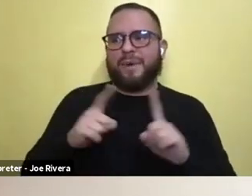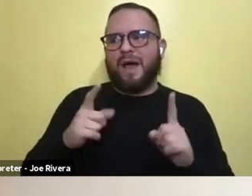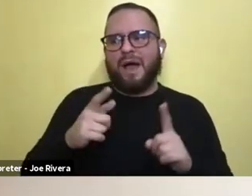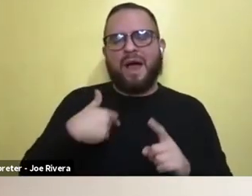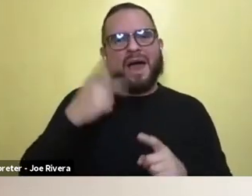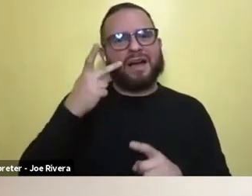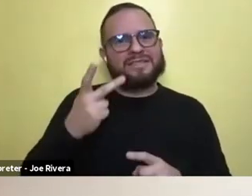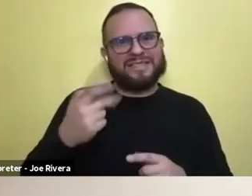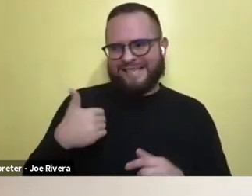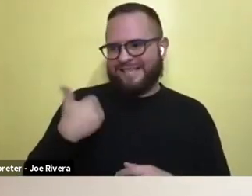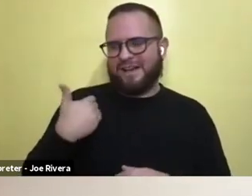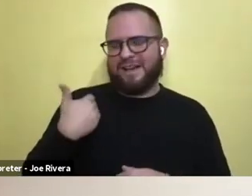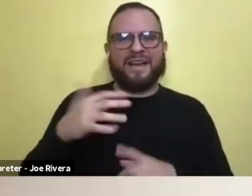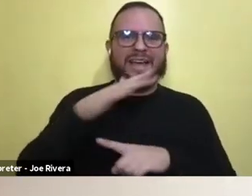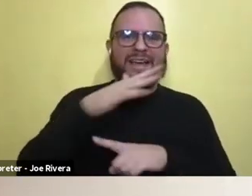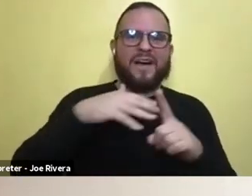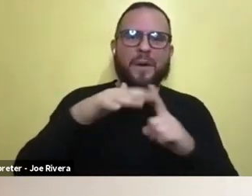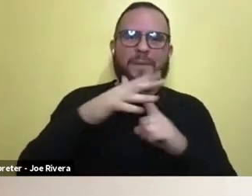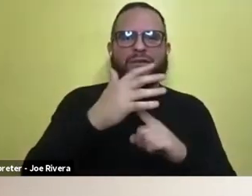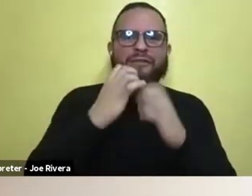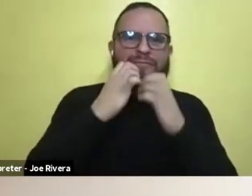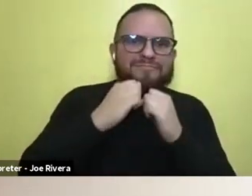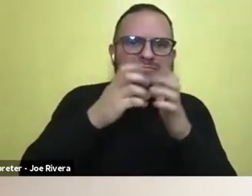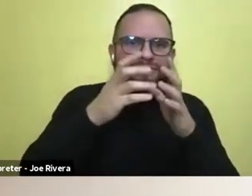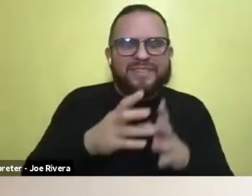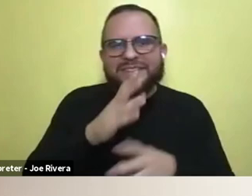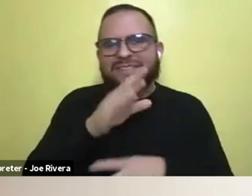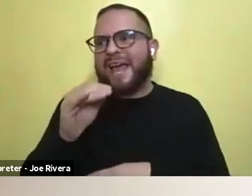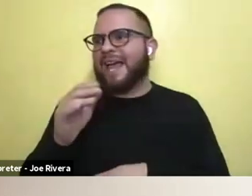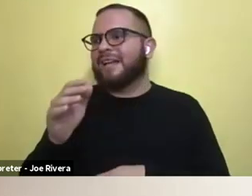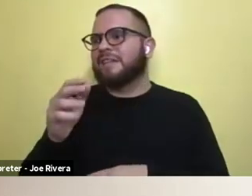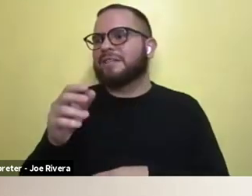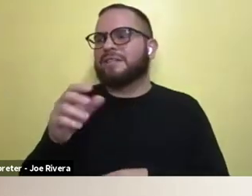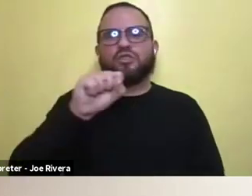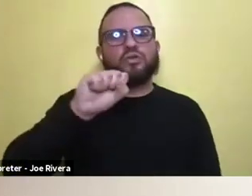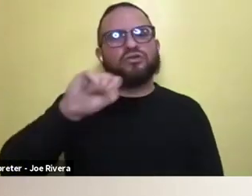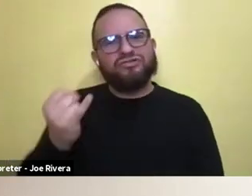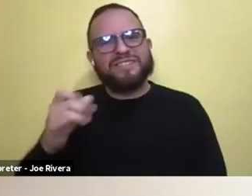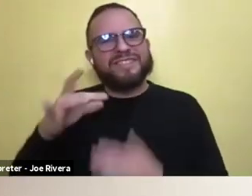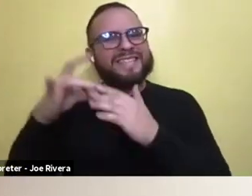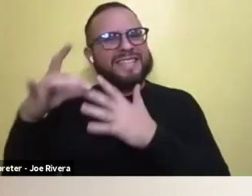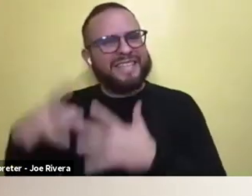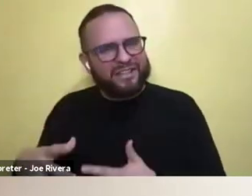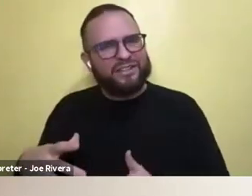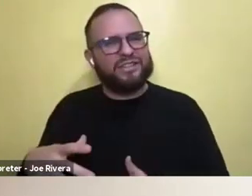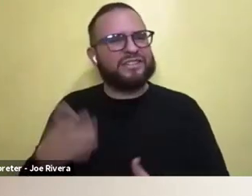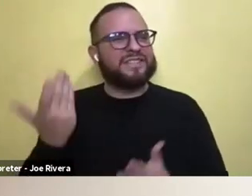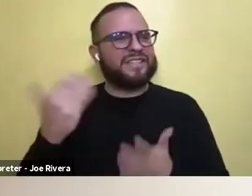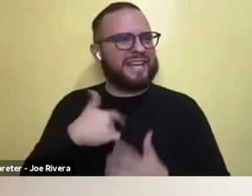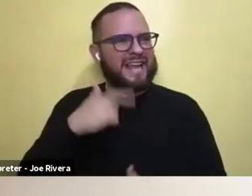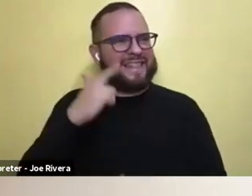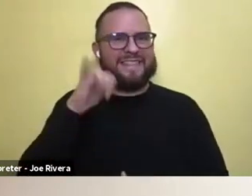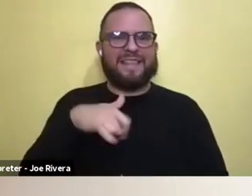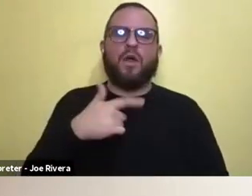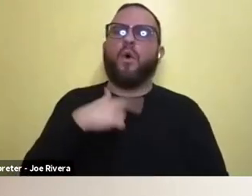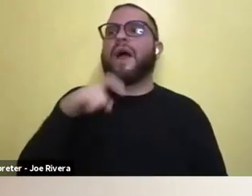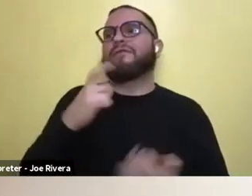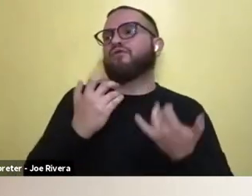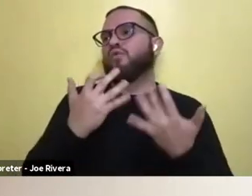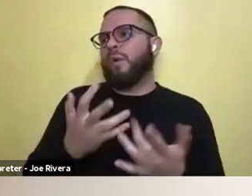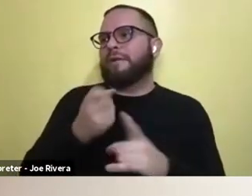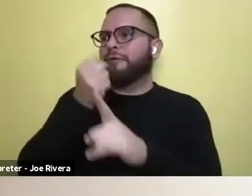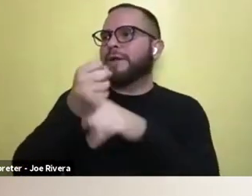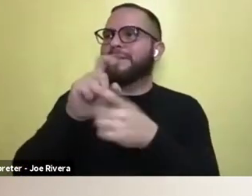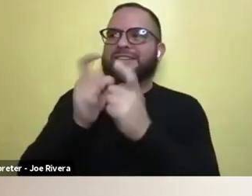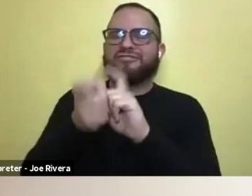social justice leaders rise up. I think that that feeling that you can wait until you become an adult to make a change is over.